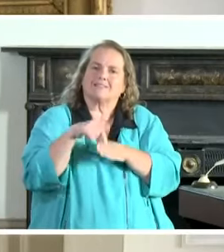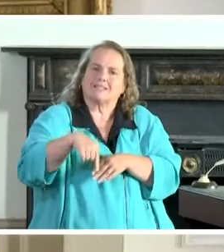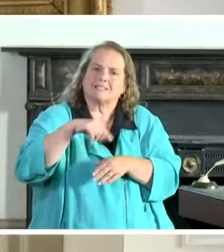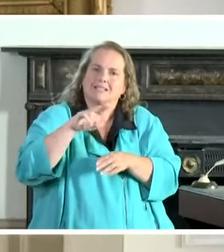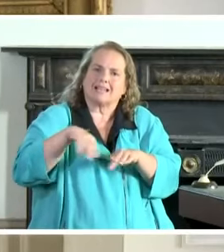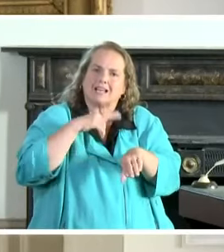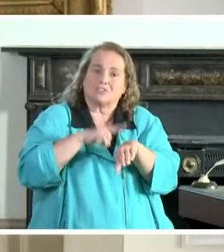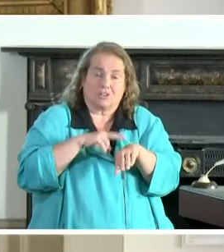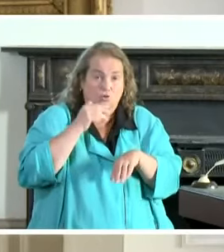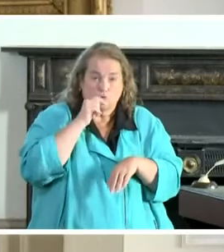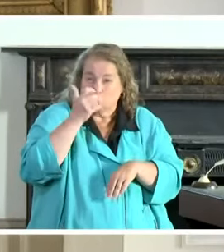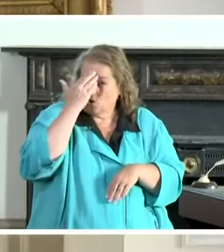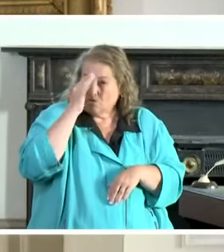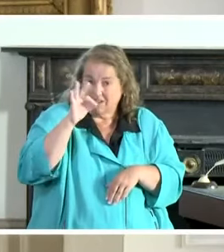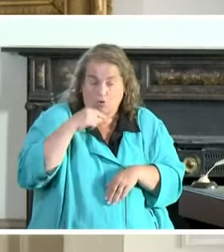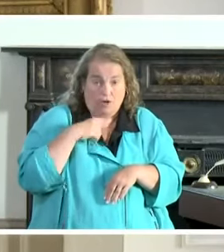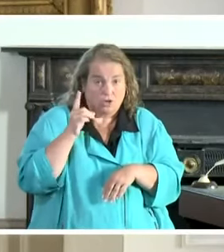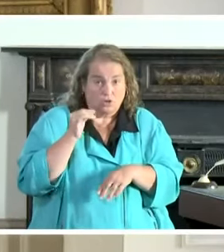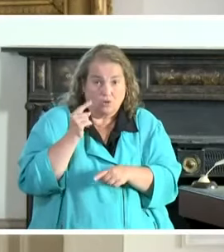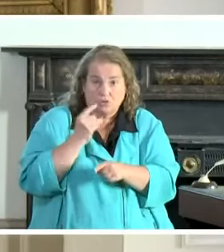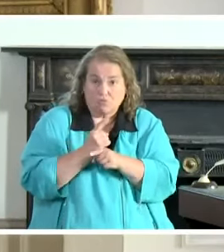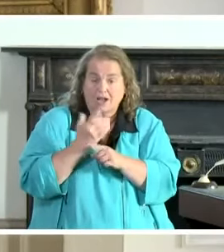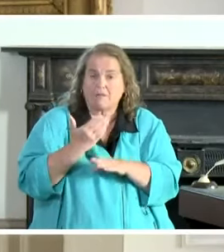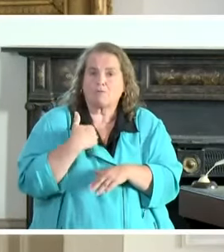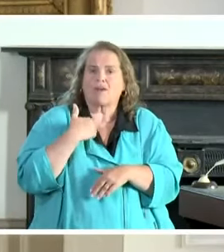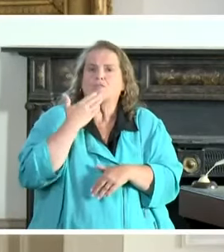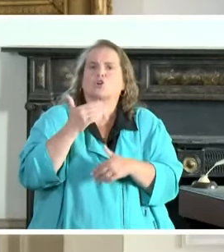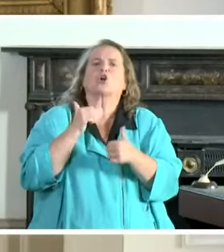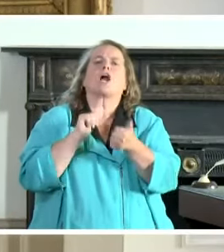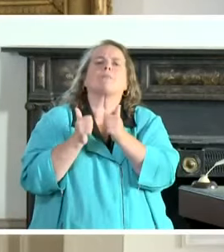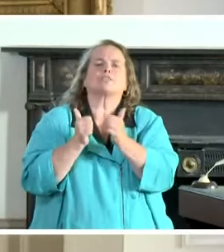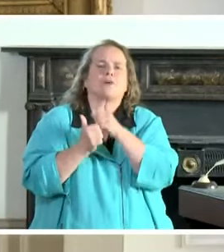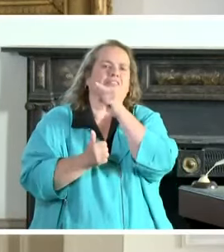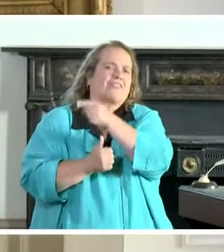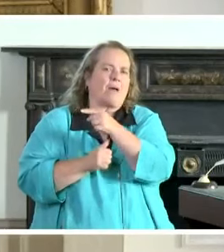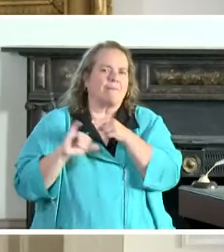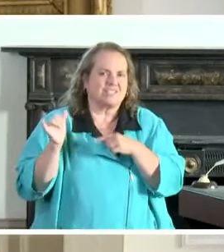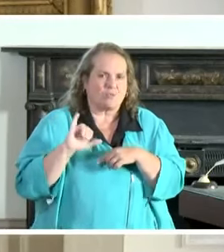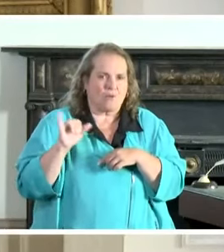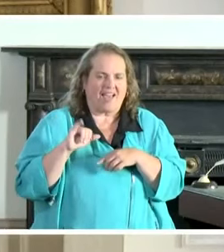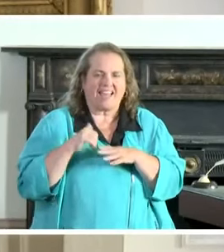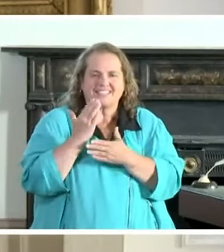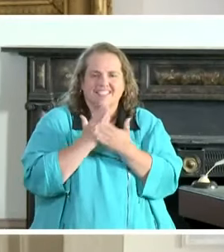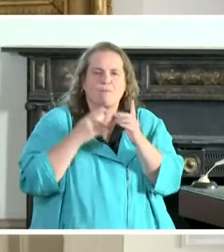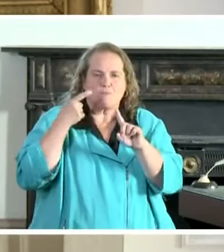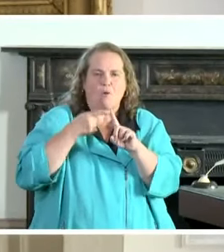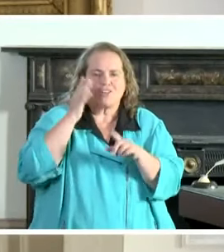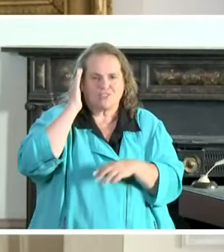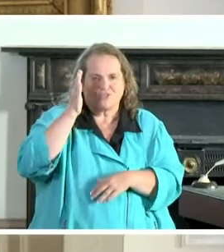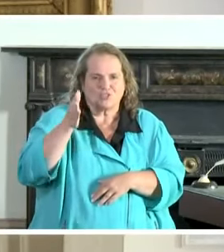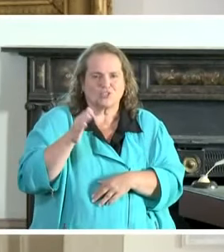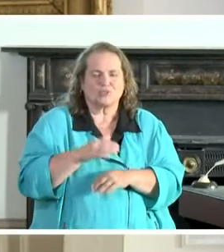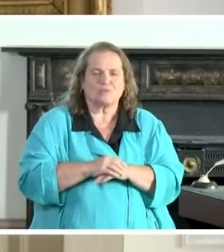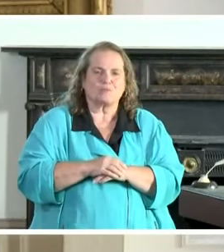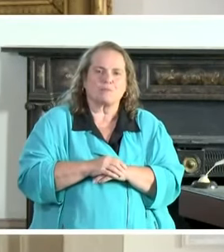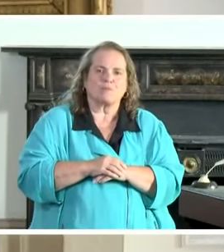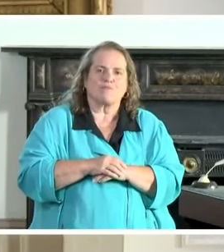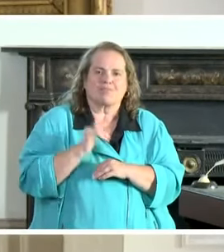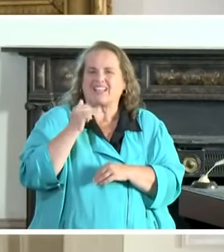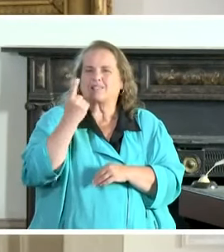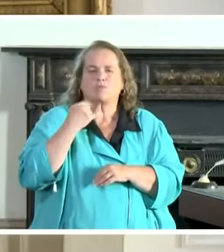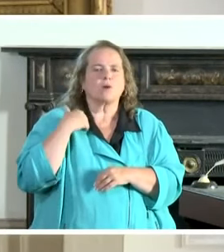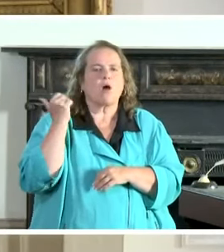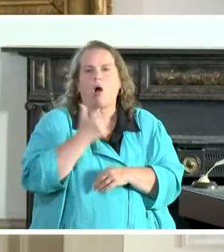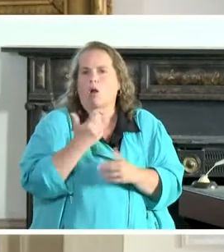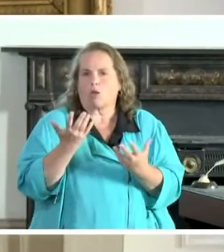who knows, if we do it right, maybe we will have good competition with them as well at some point in the future. I'm sure that's something that we would all